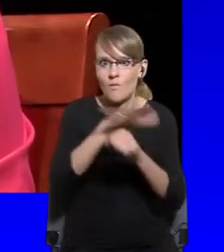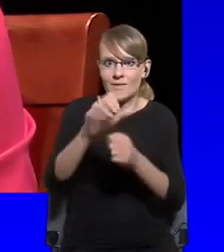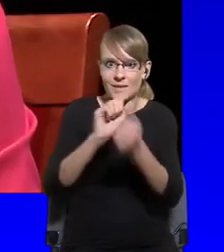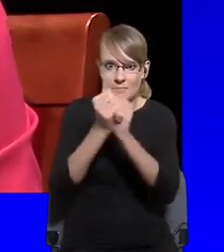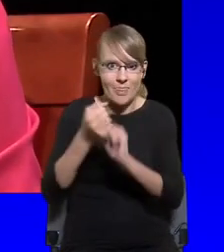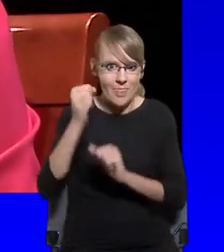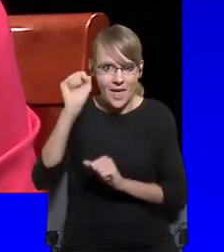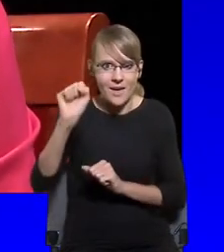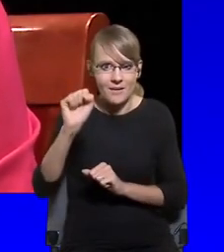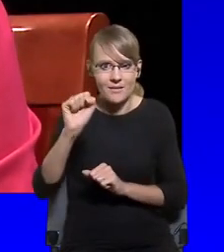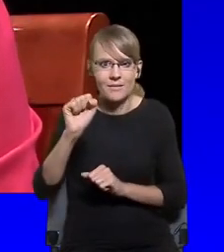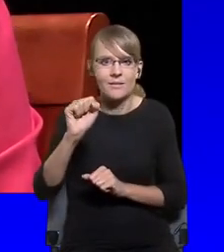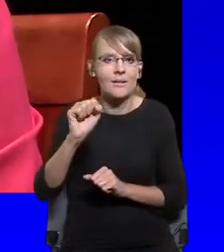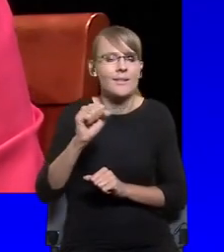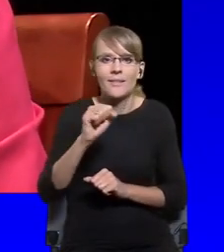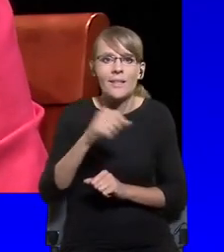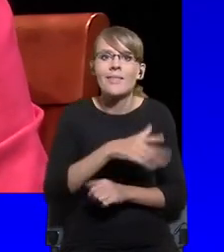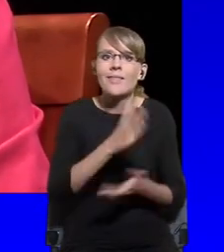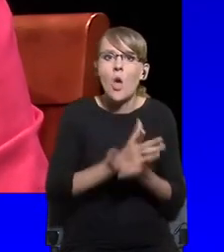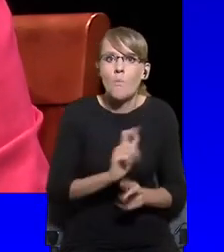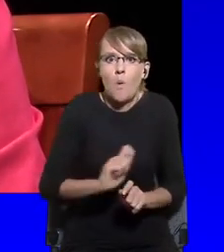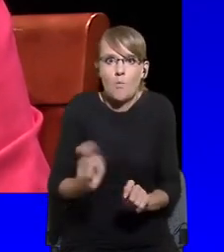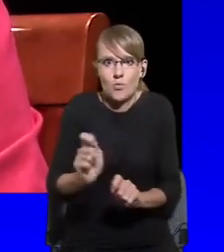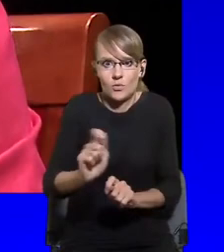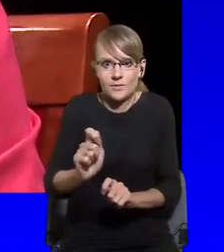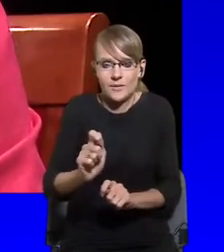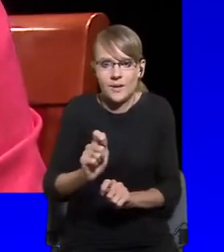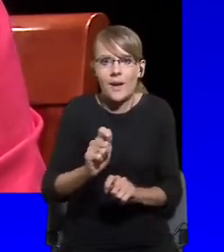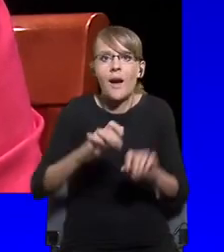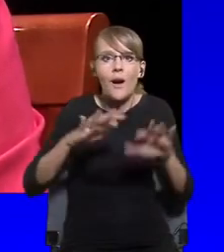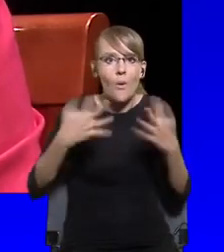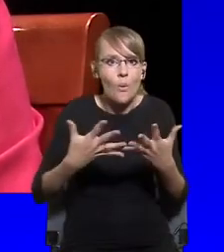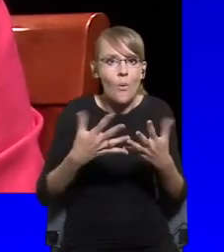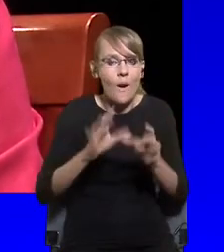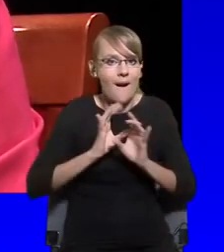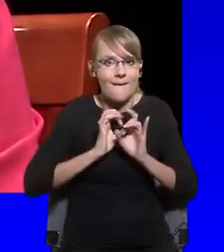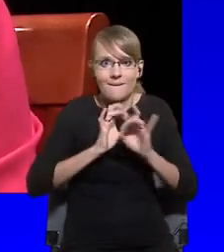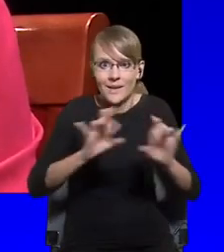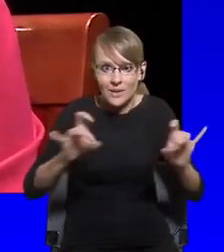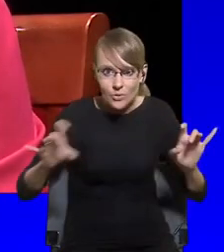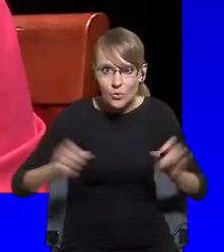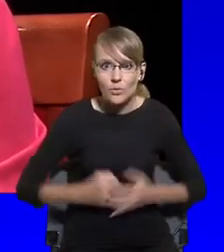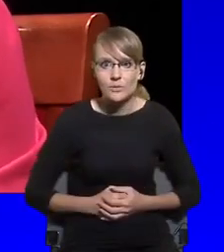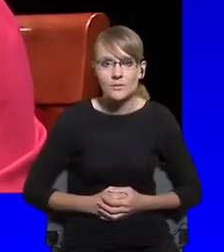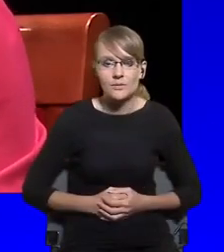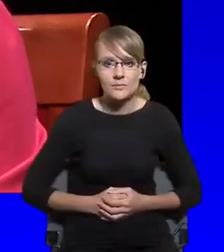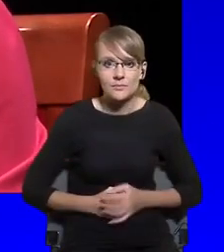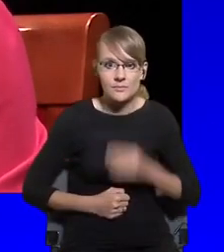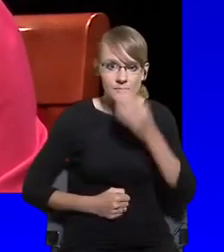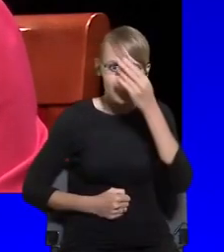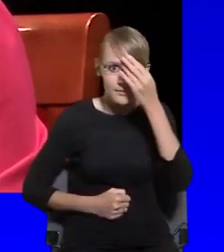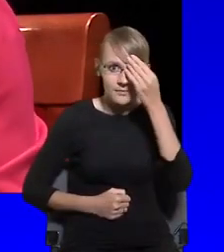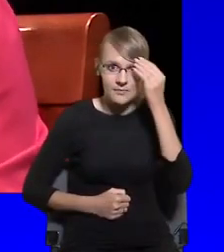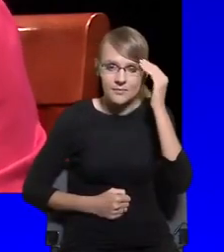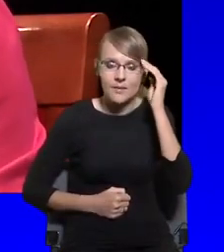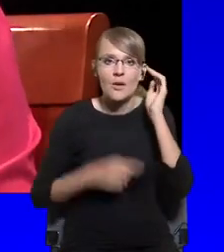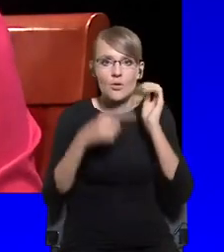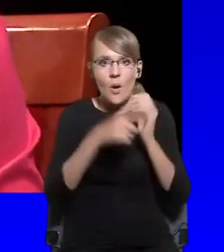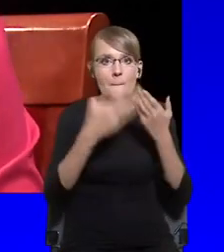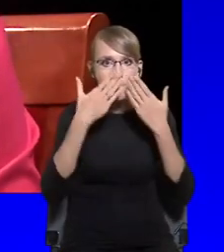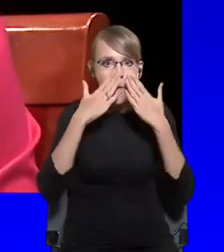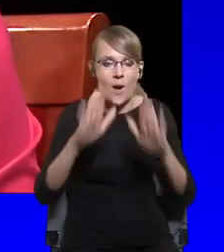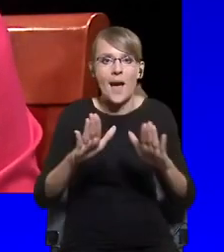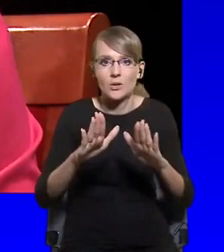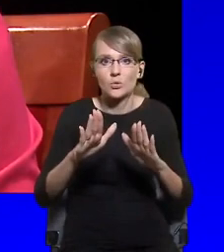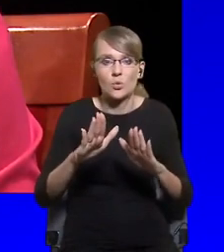makes processes and phenomena that were already present more visible. So what